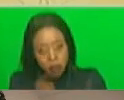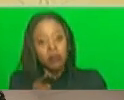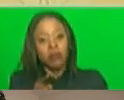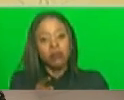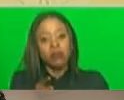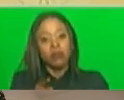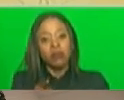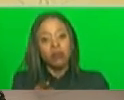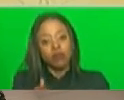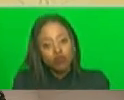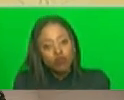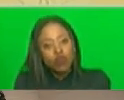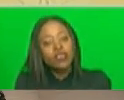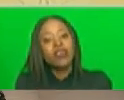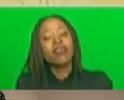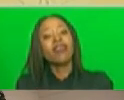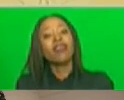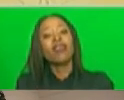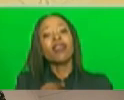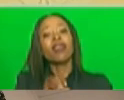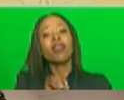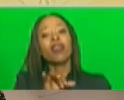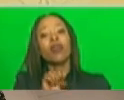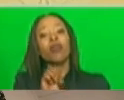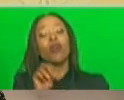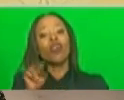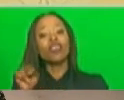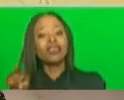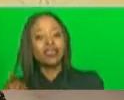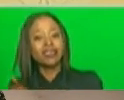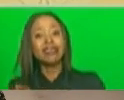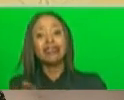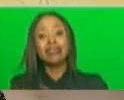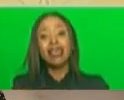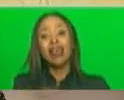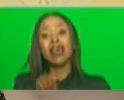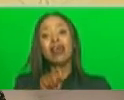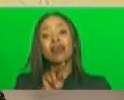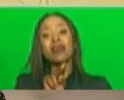substances like tabufos and aldecap